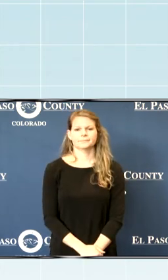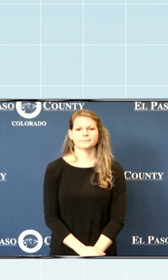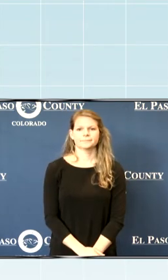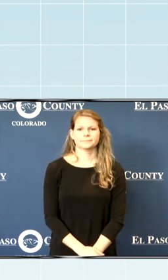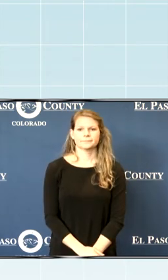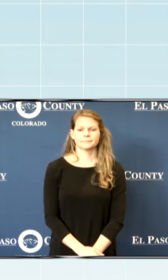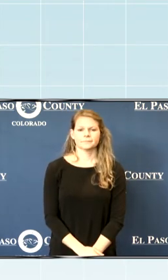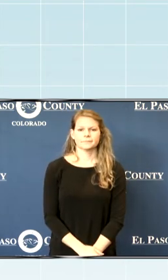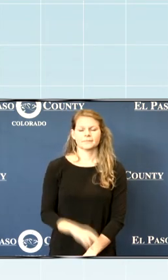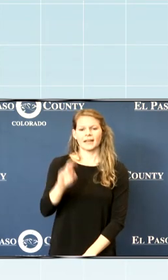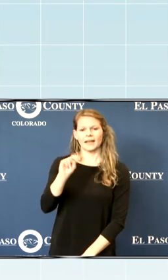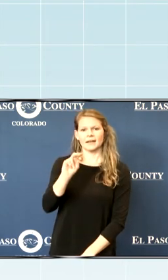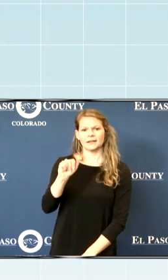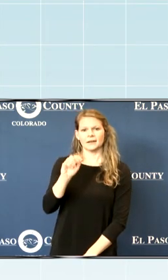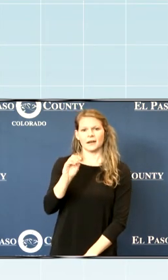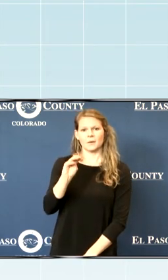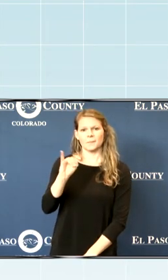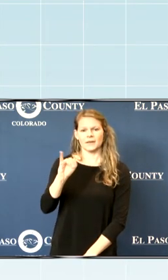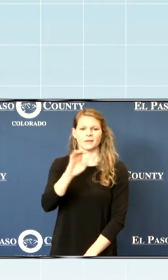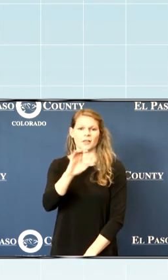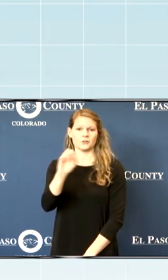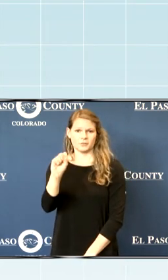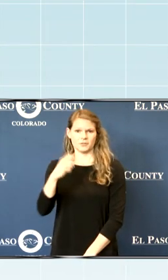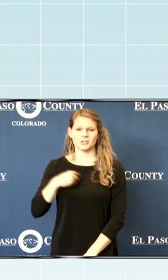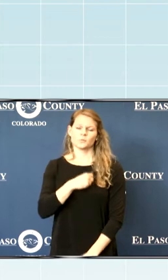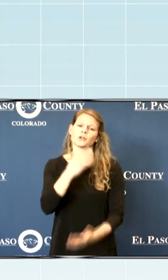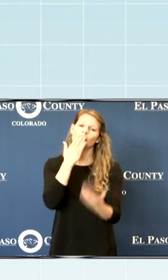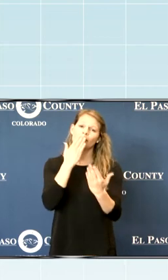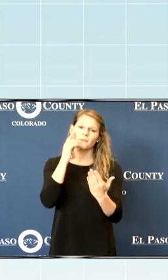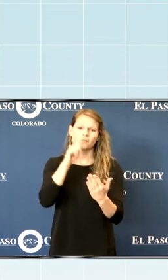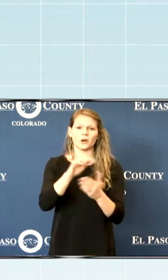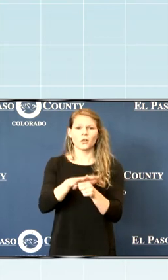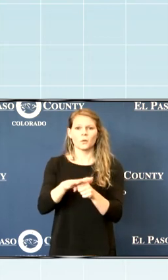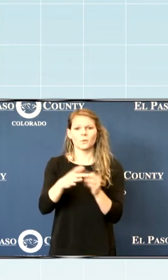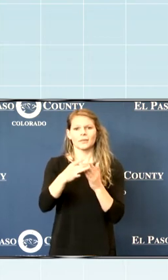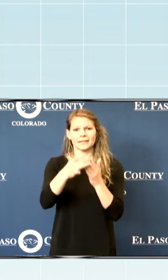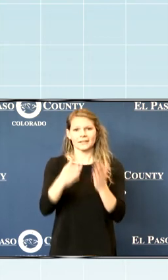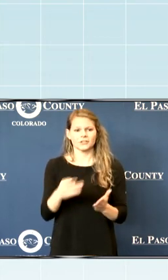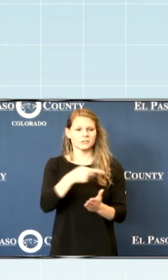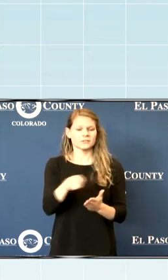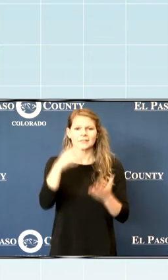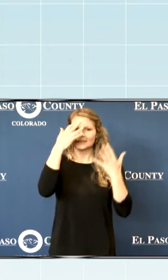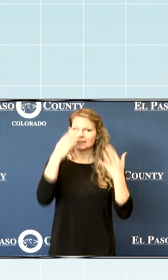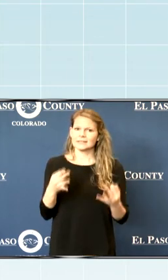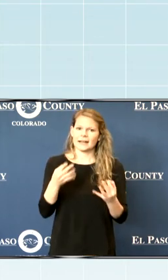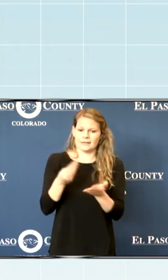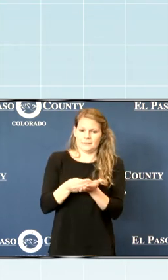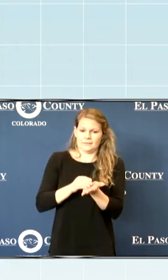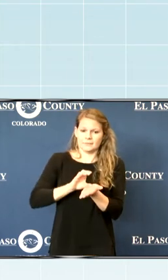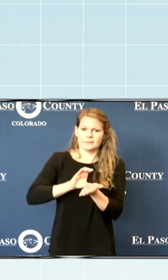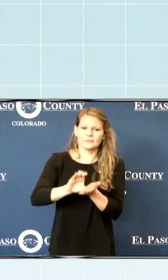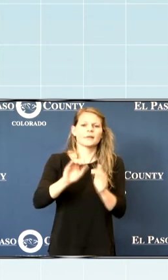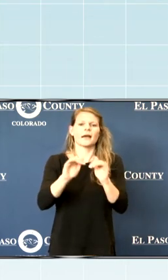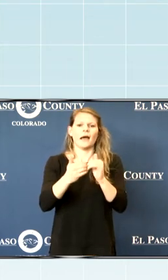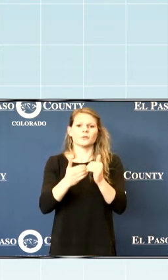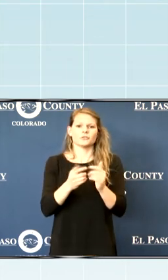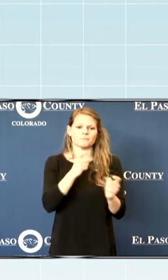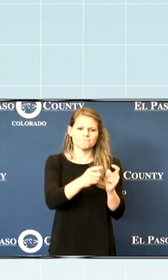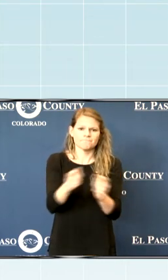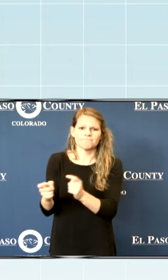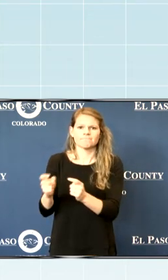At NAMI Colorado Springs, we are so grateful that our local leaders, those who decided how ARPA funds should be spent in this community